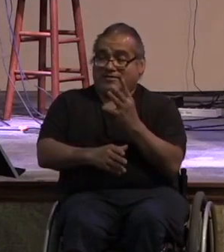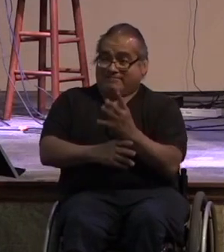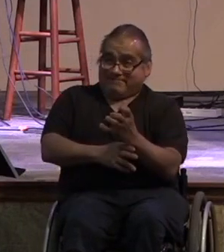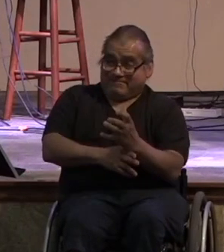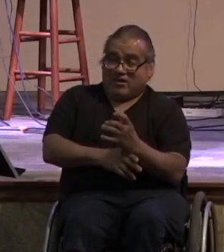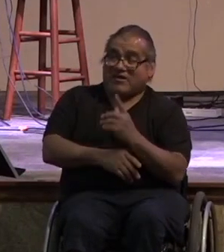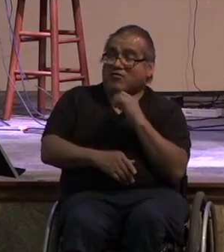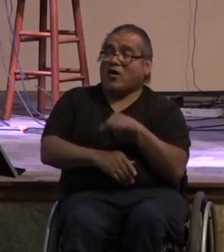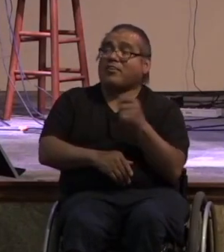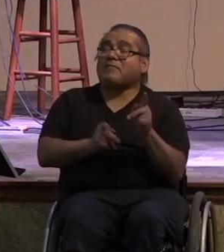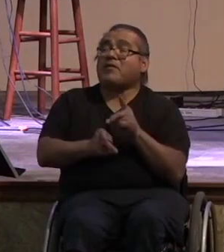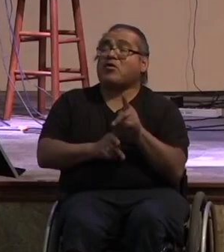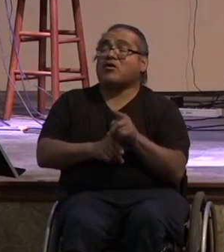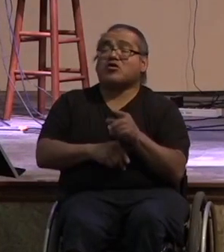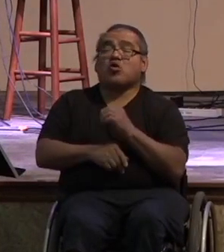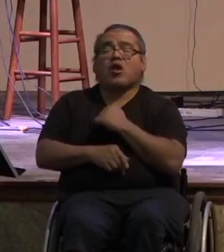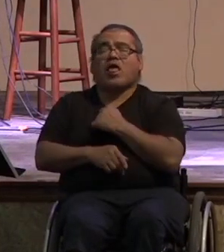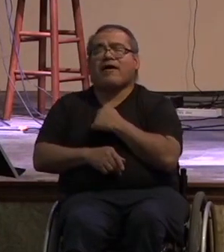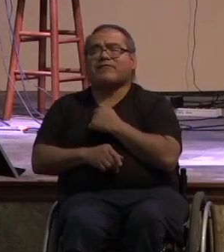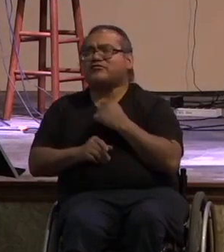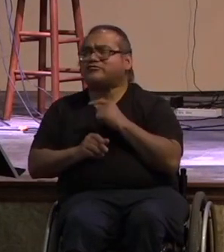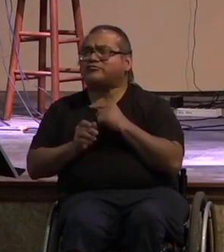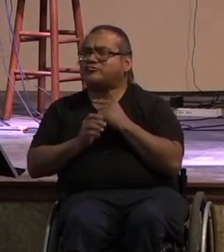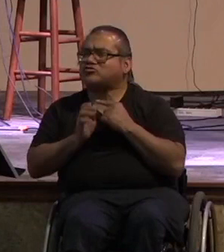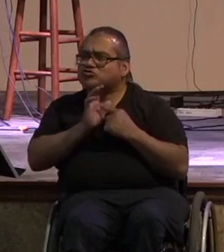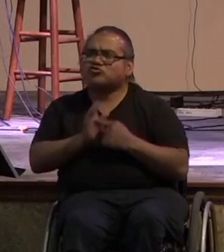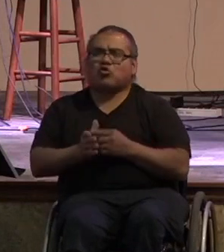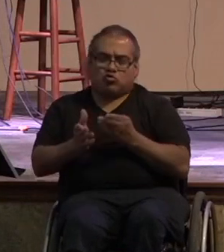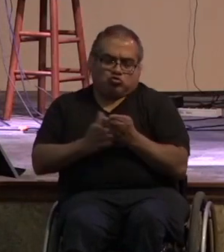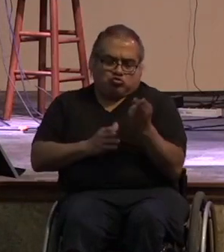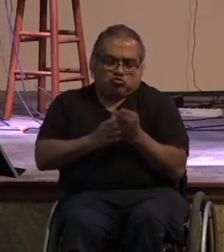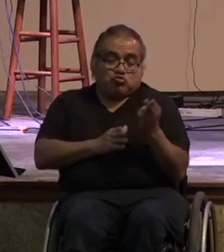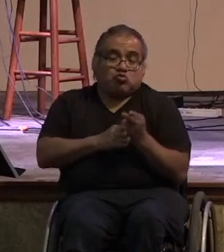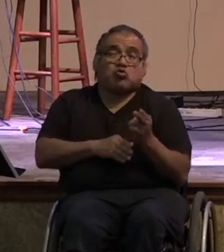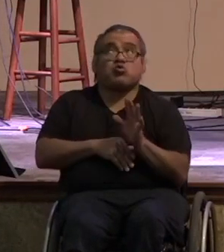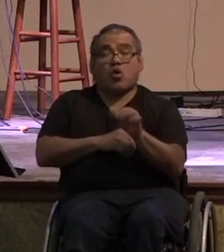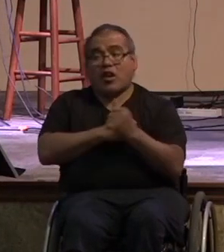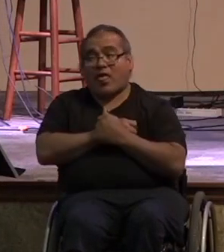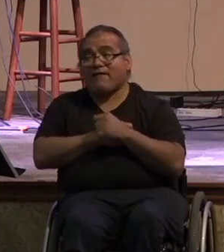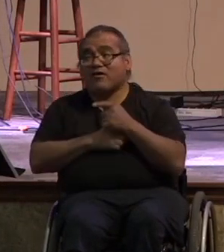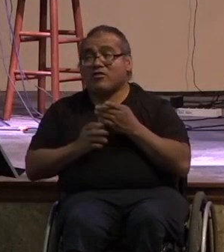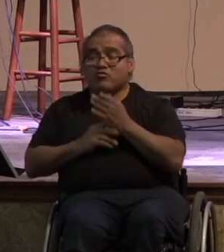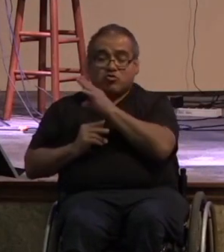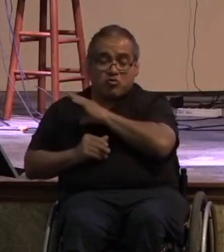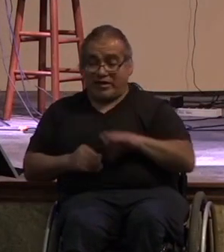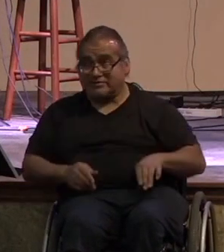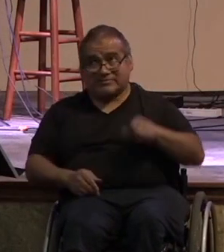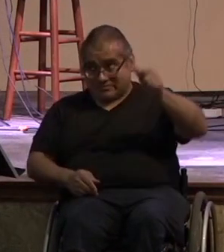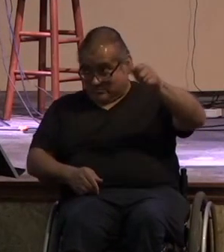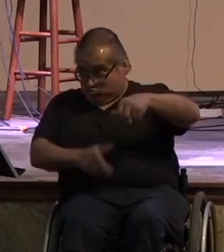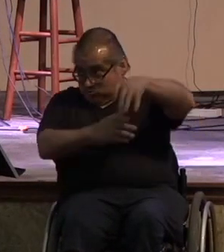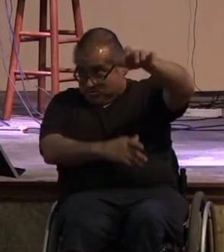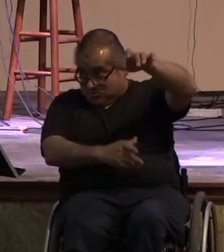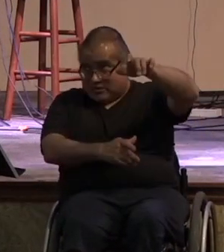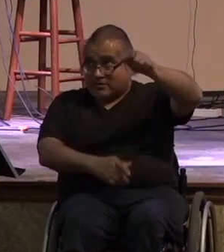that your love is also genuine for you know that the grace of our lord jesus christ that though he was rich yet for your sake